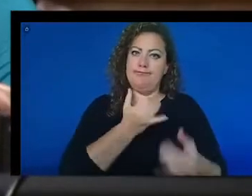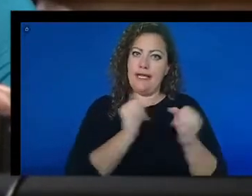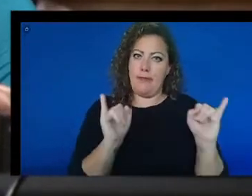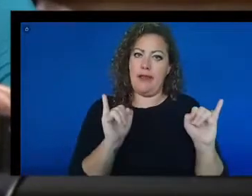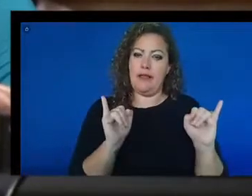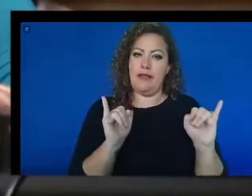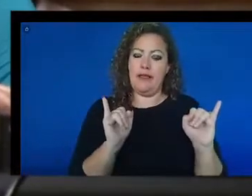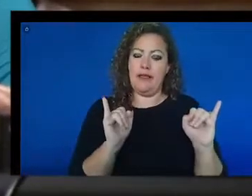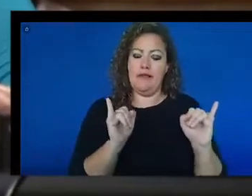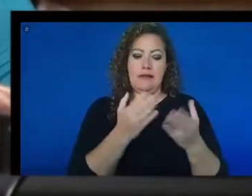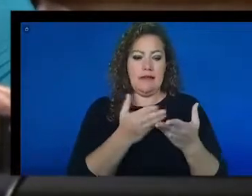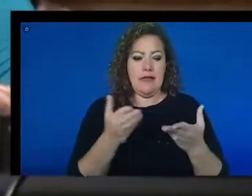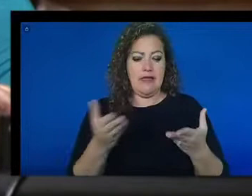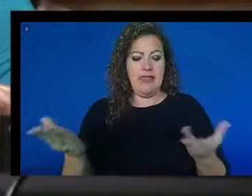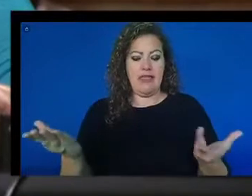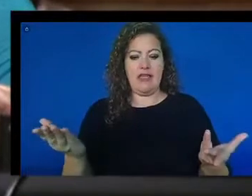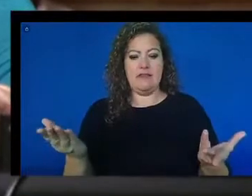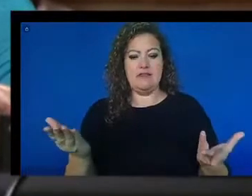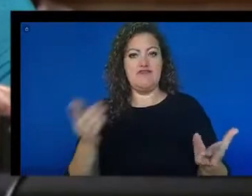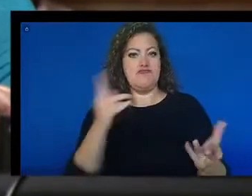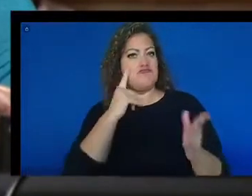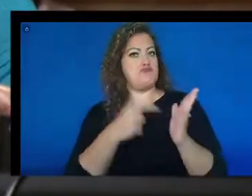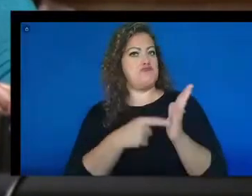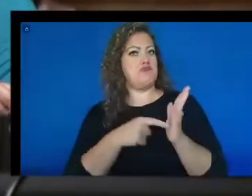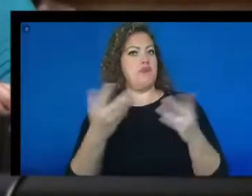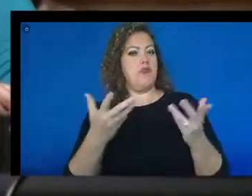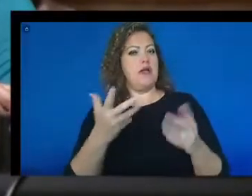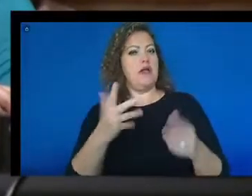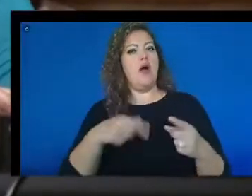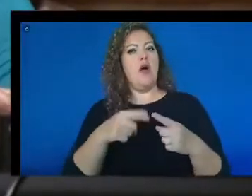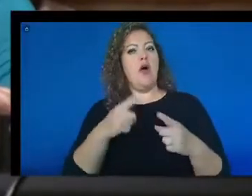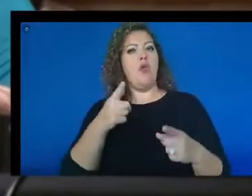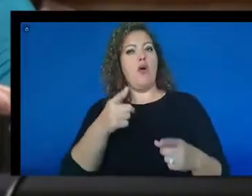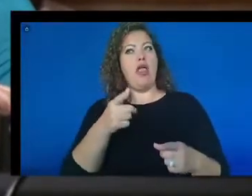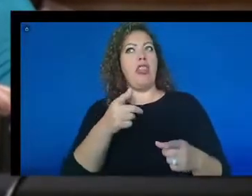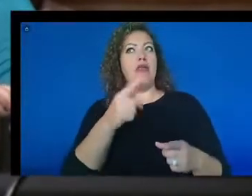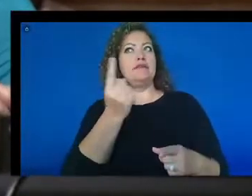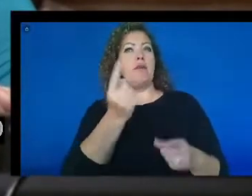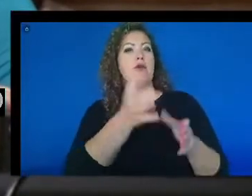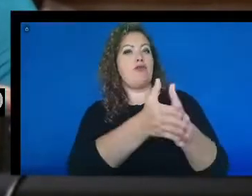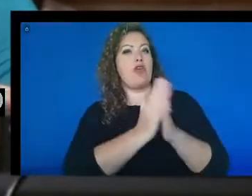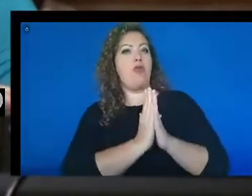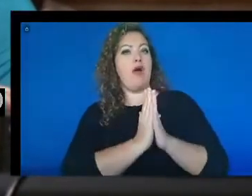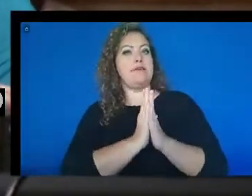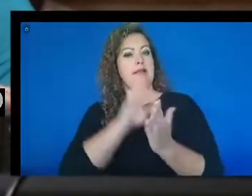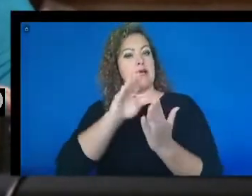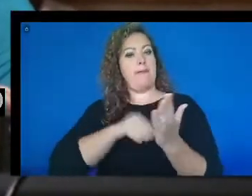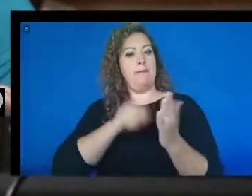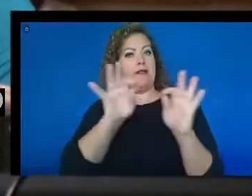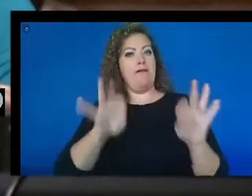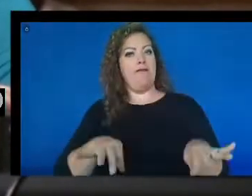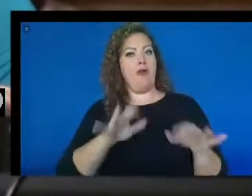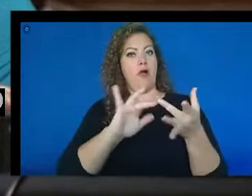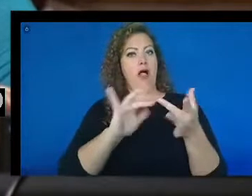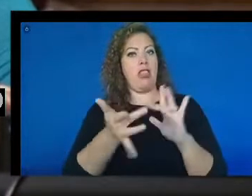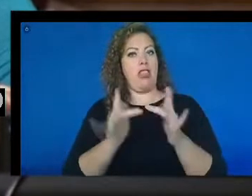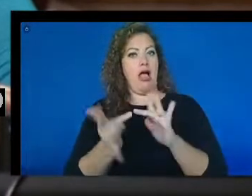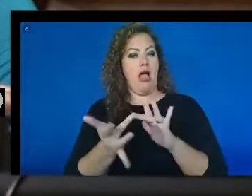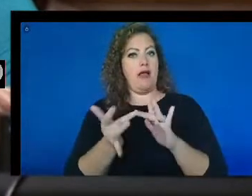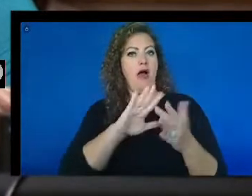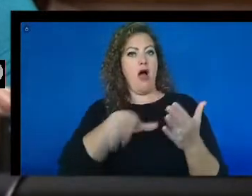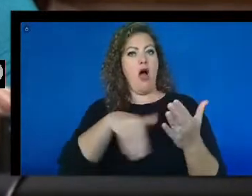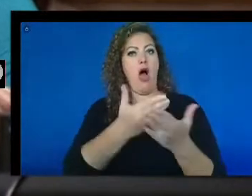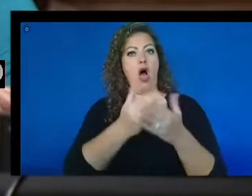that would be of note would be when we are requested to complete a form online that all the form fields are